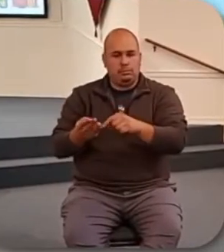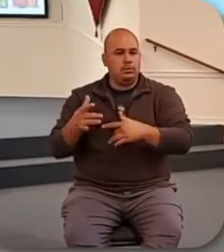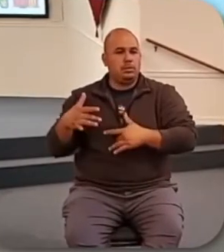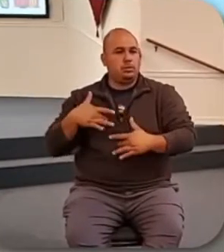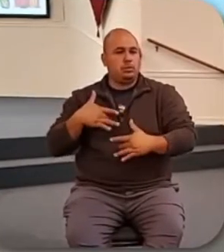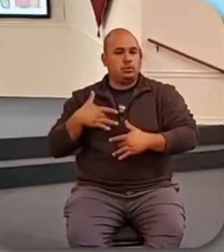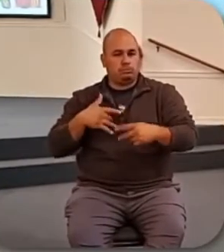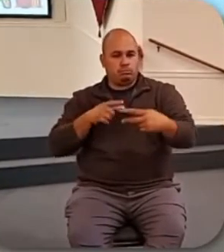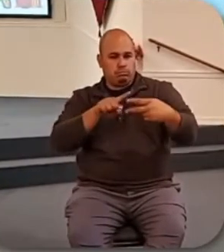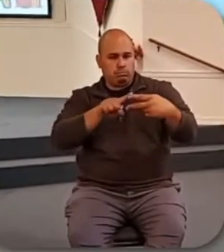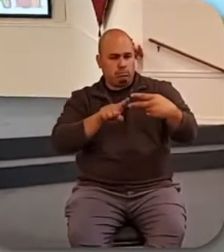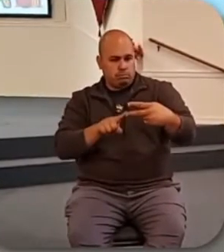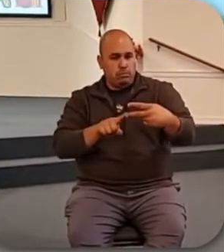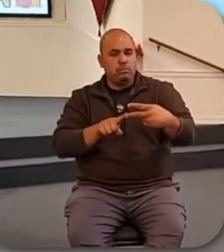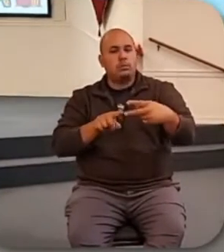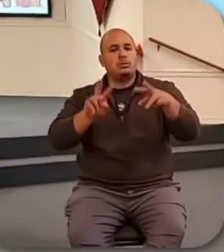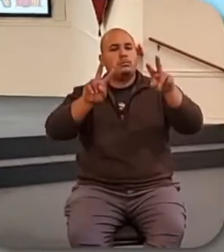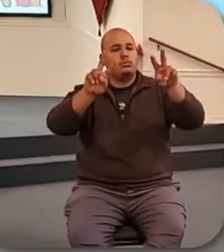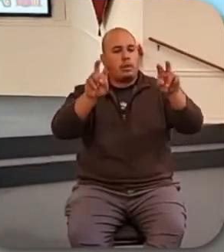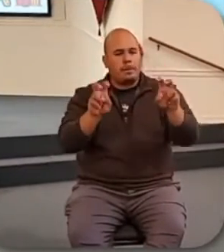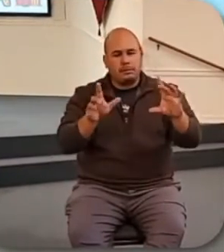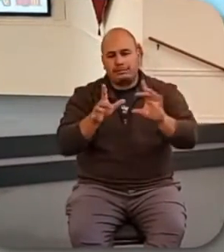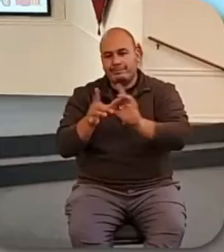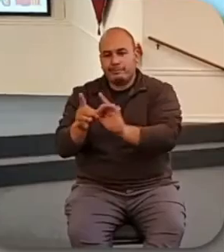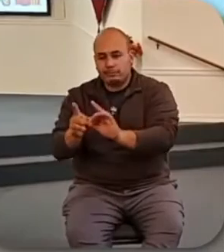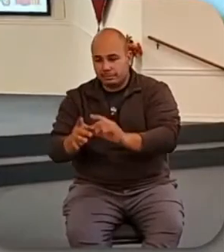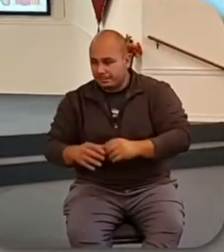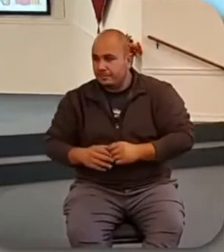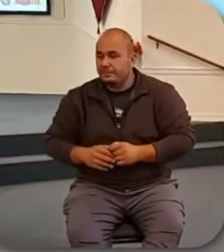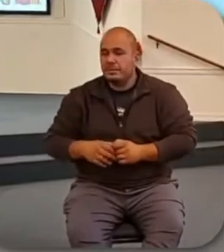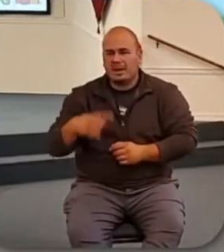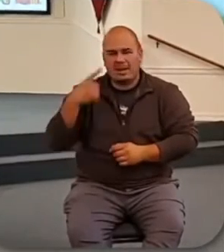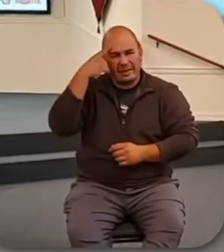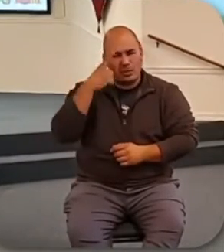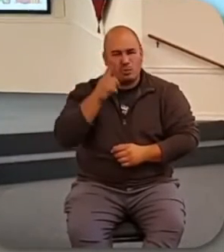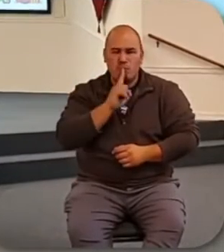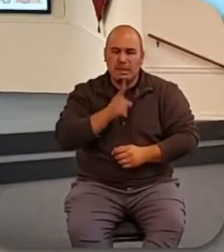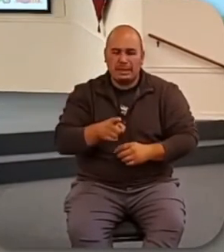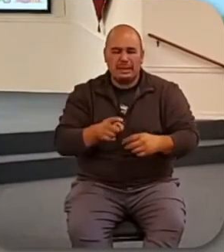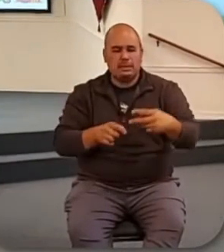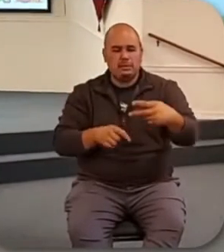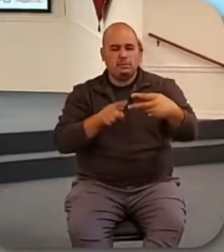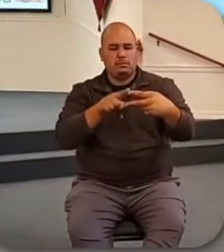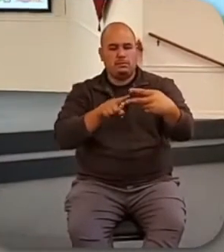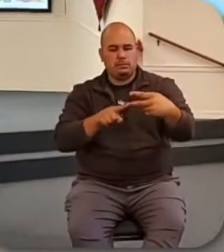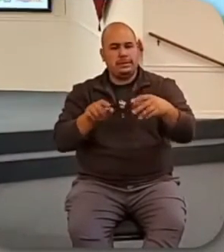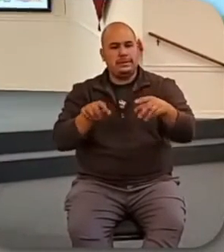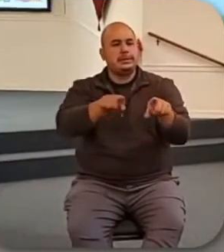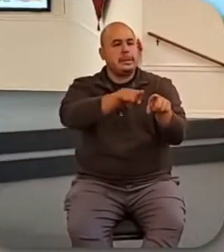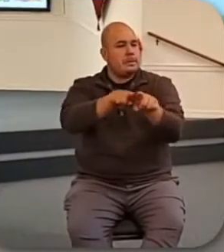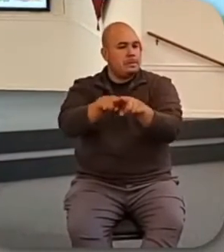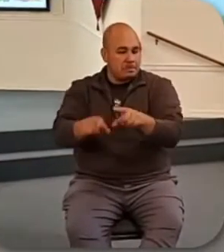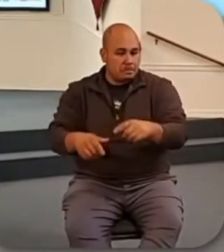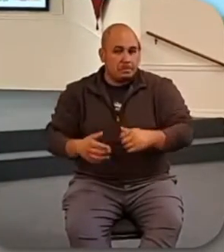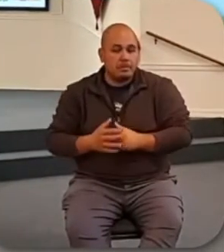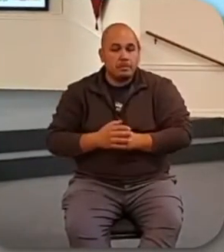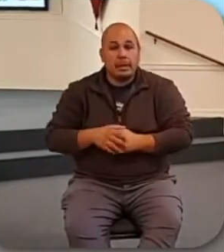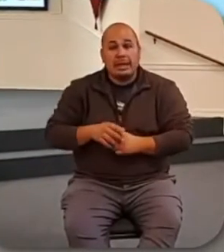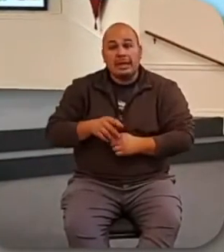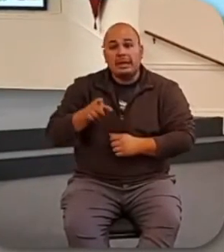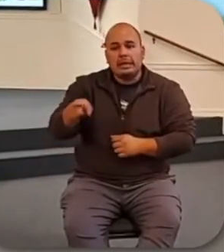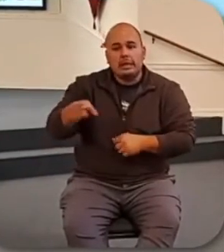that heading, both of which are, I think, really two sides of the same problem. First, he warns us about greed,